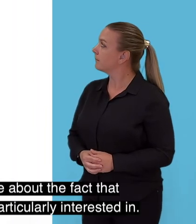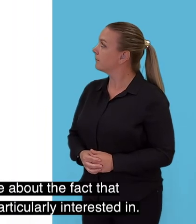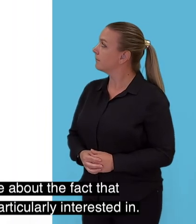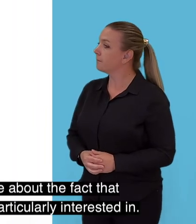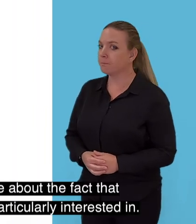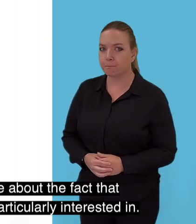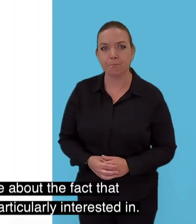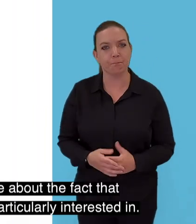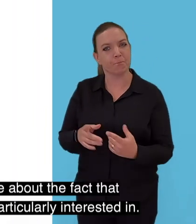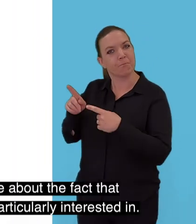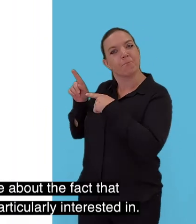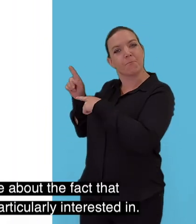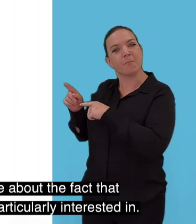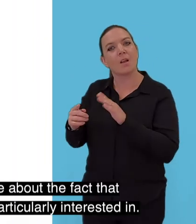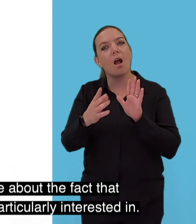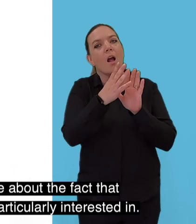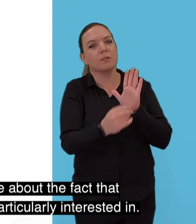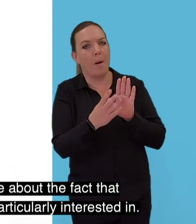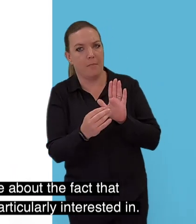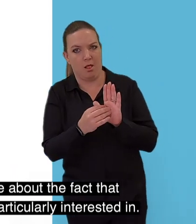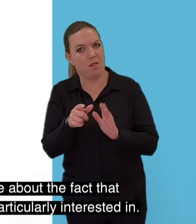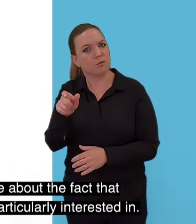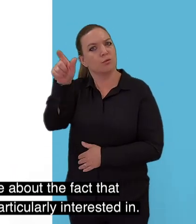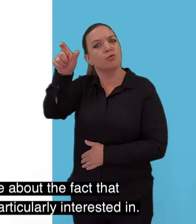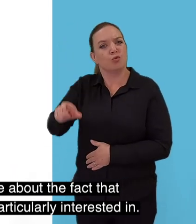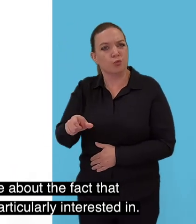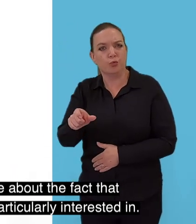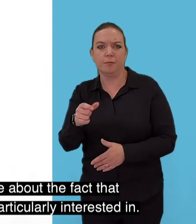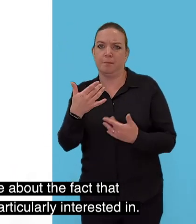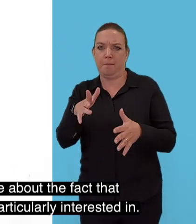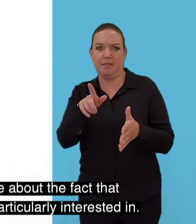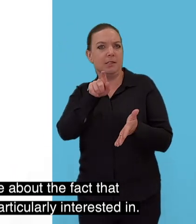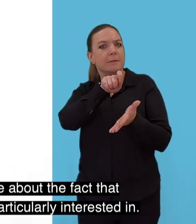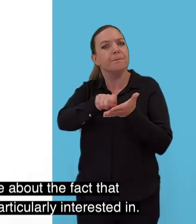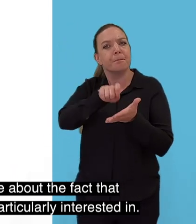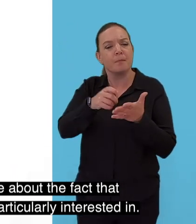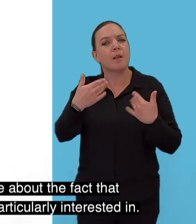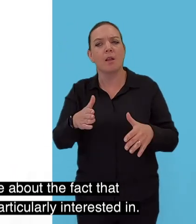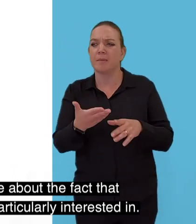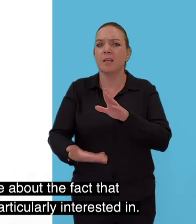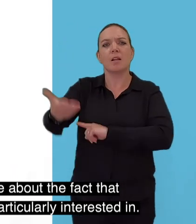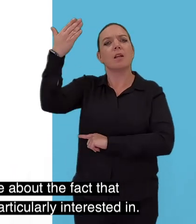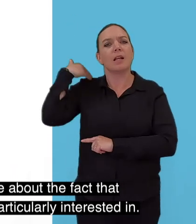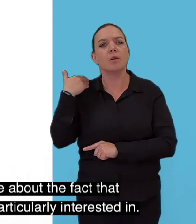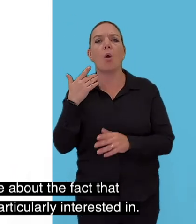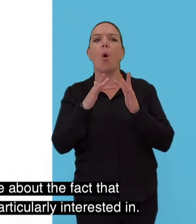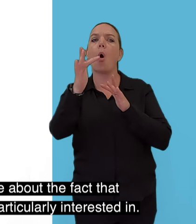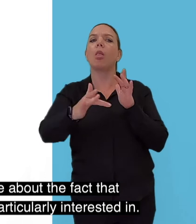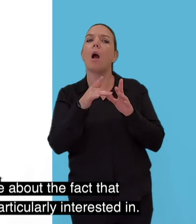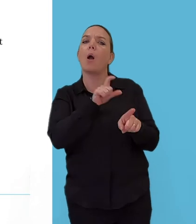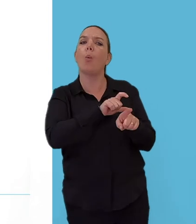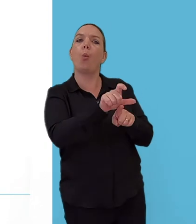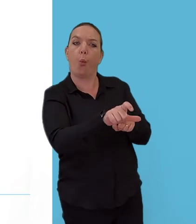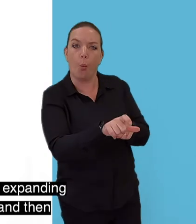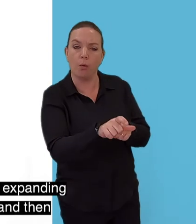As you can see with this example the student has chosen to write about the fact they're working on an online course they are particularly interested in.